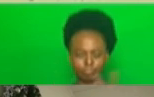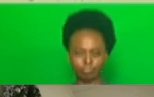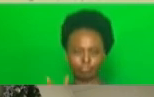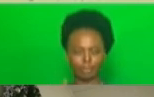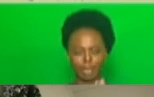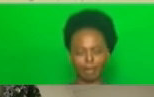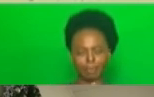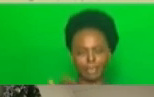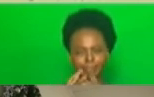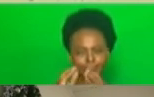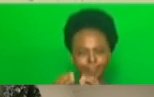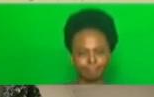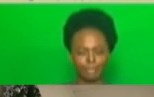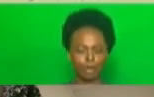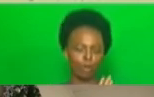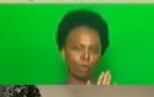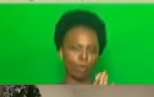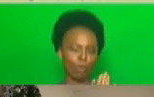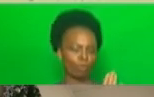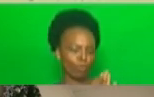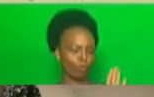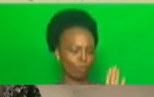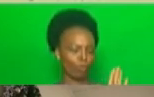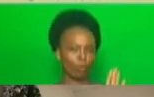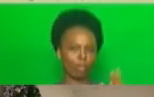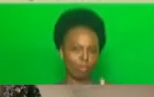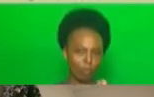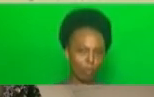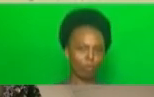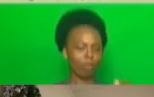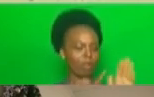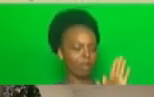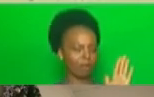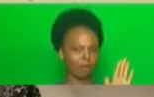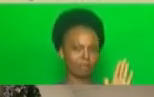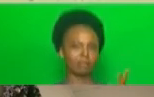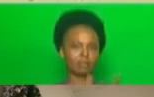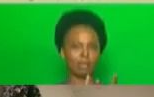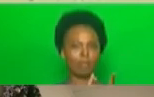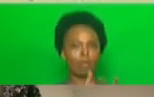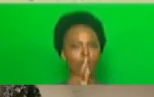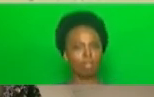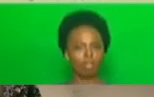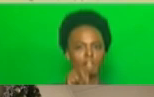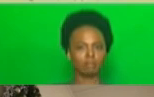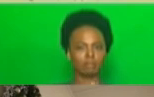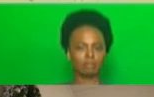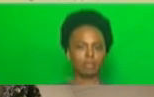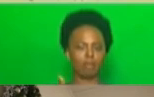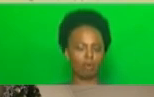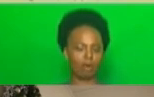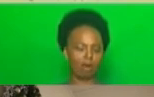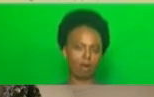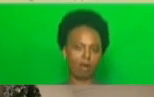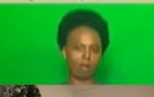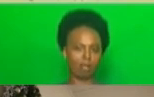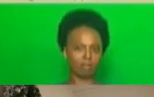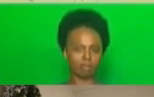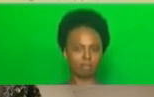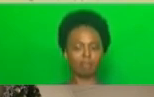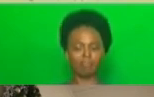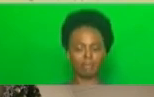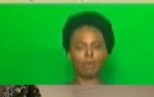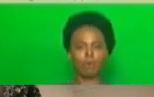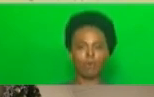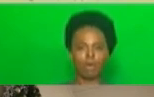legislation with respect to the regulation and authorization of agricultural pesticides for use in